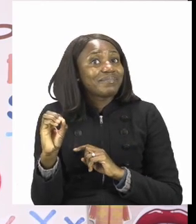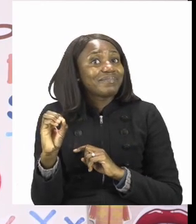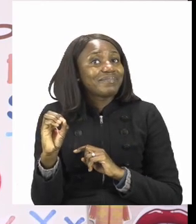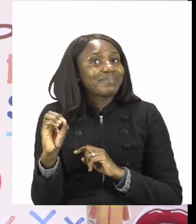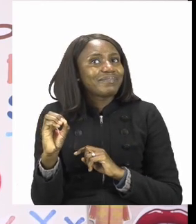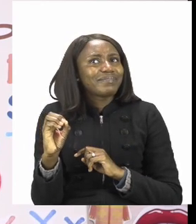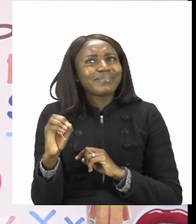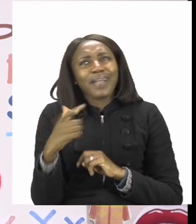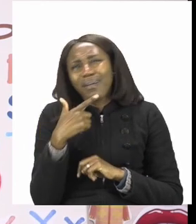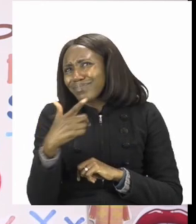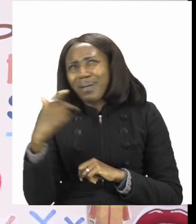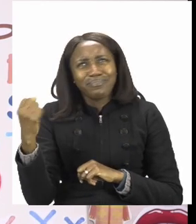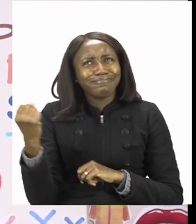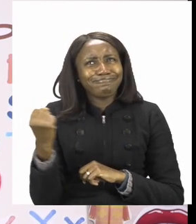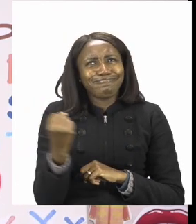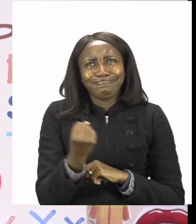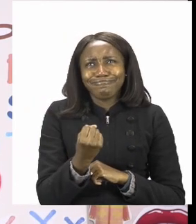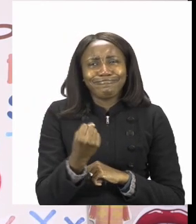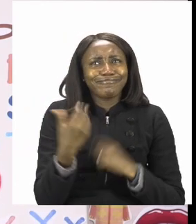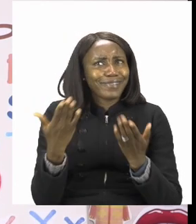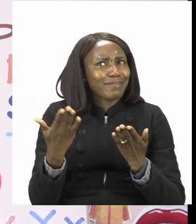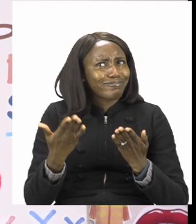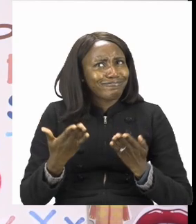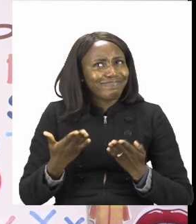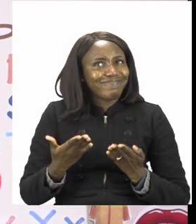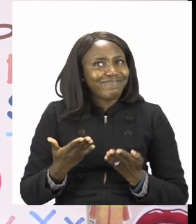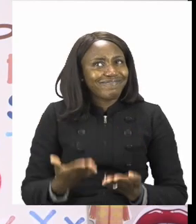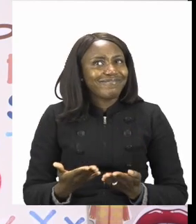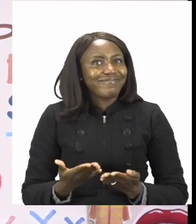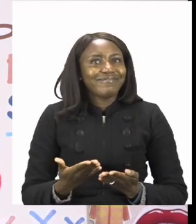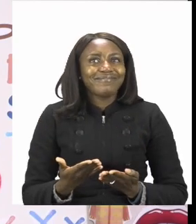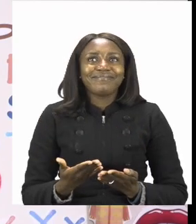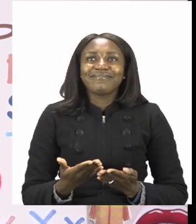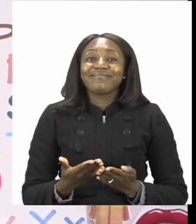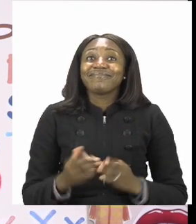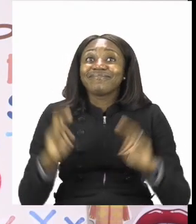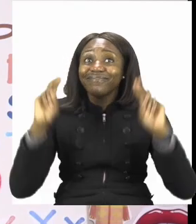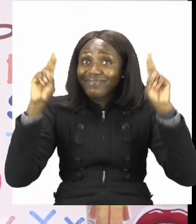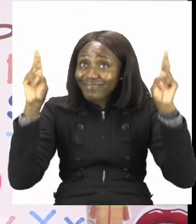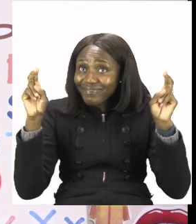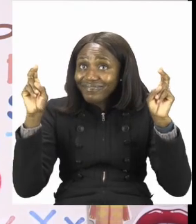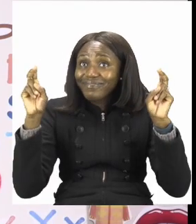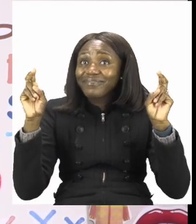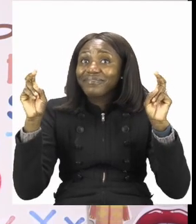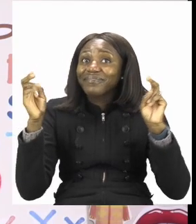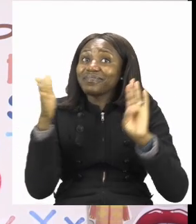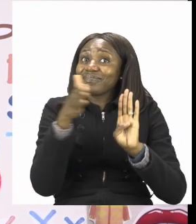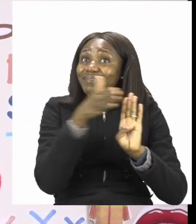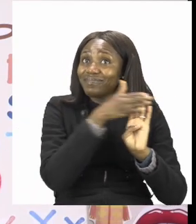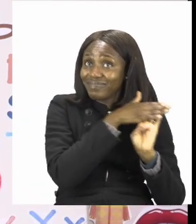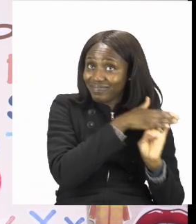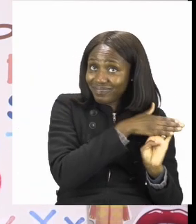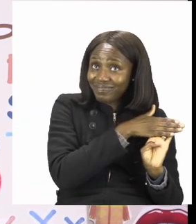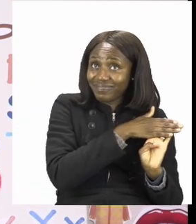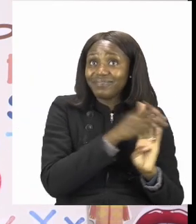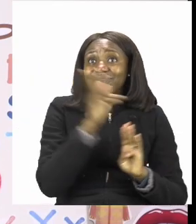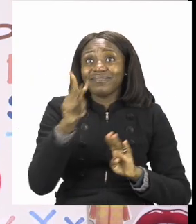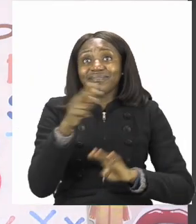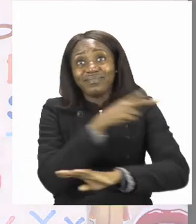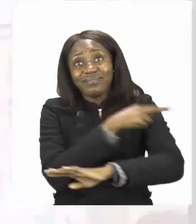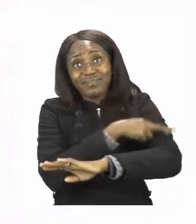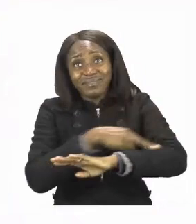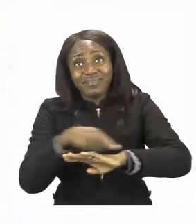Mutsa and thank you so much for joining me today. Our theme this week is being